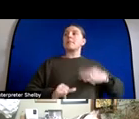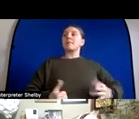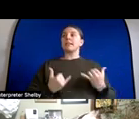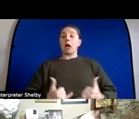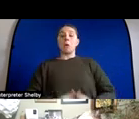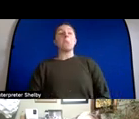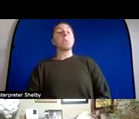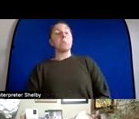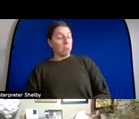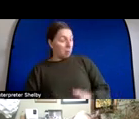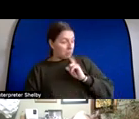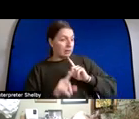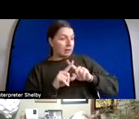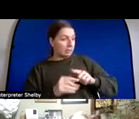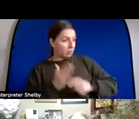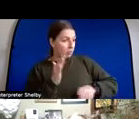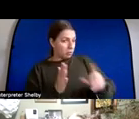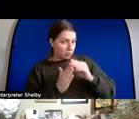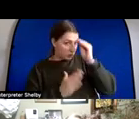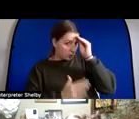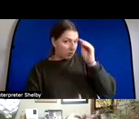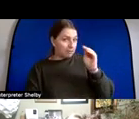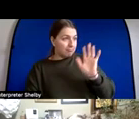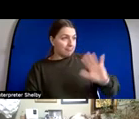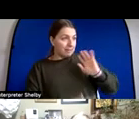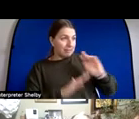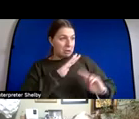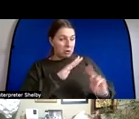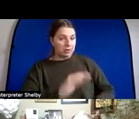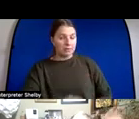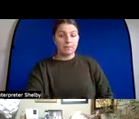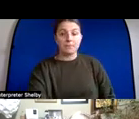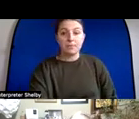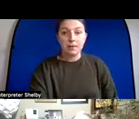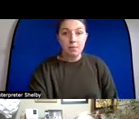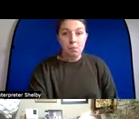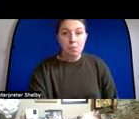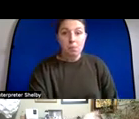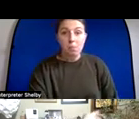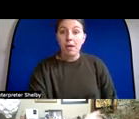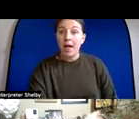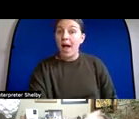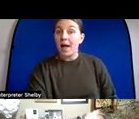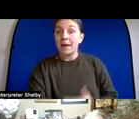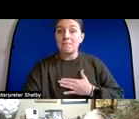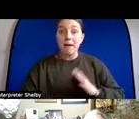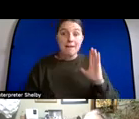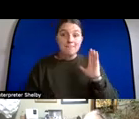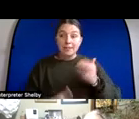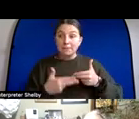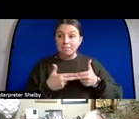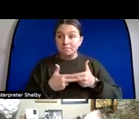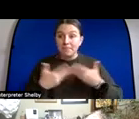that's the talk and um i've booked time for questions i think there's time for questions